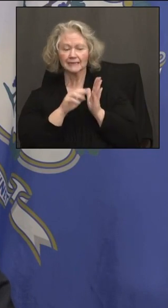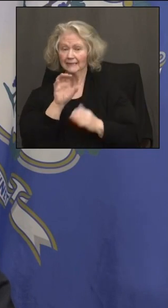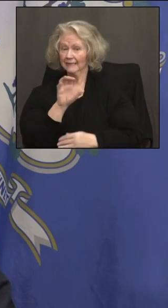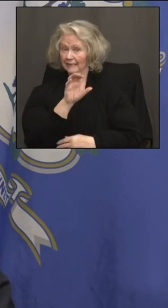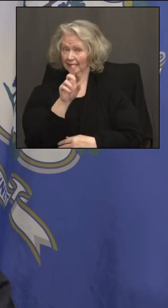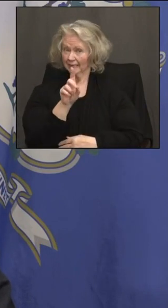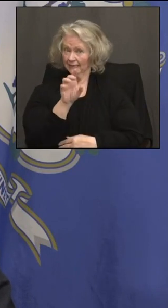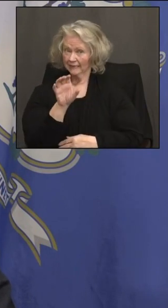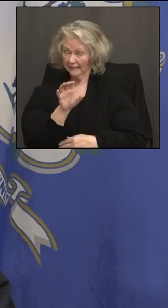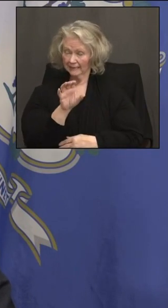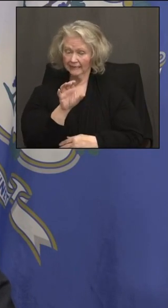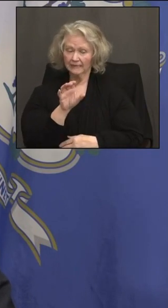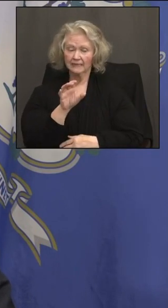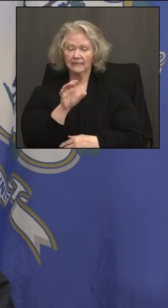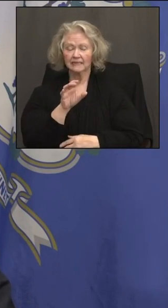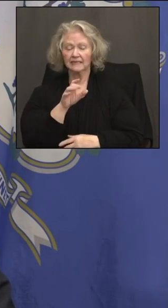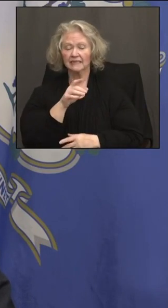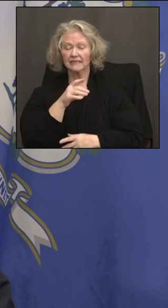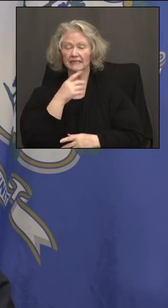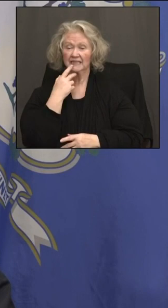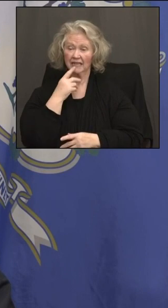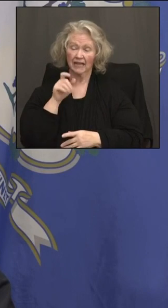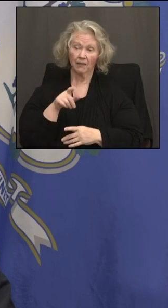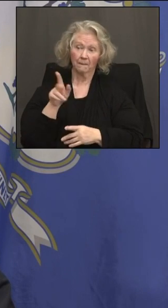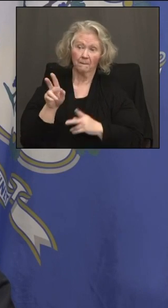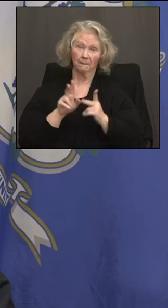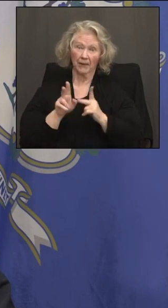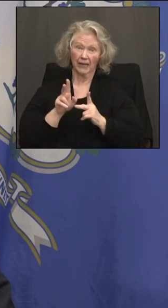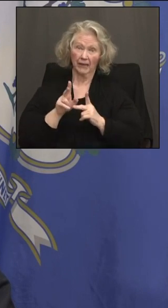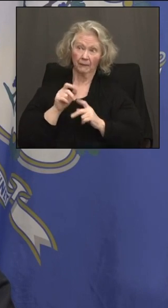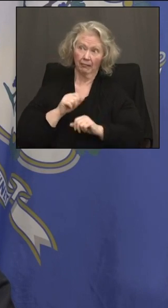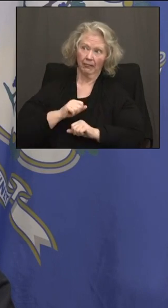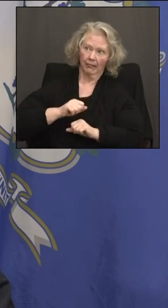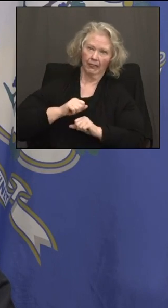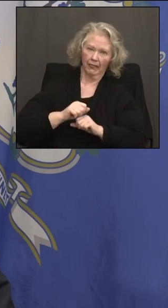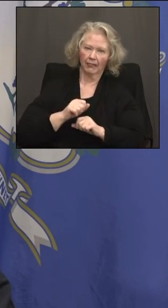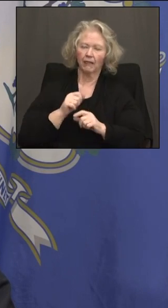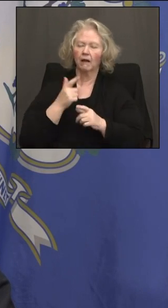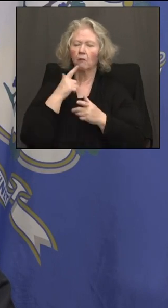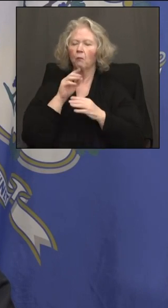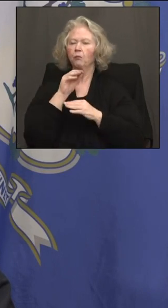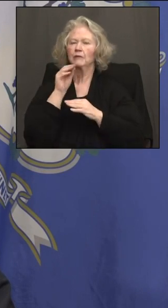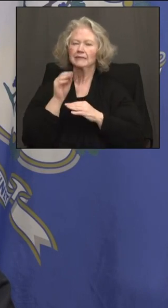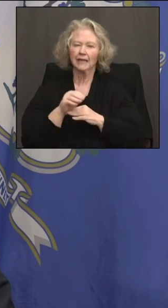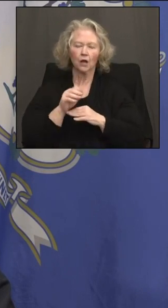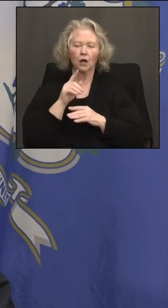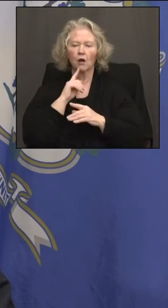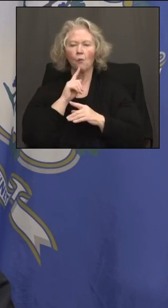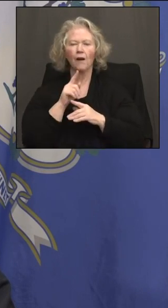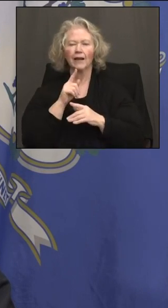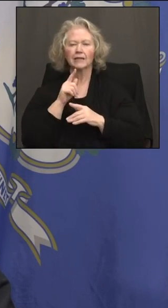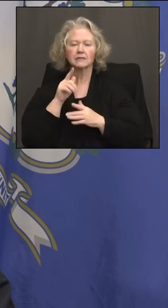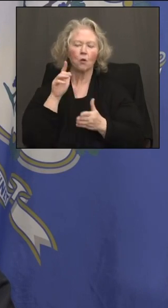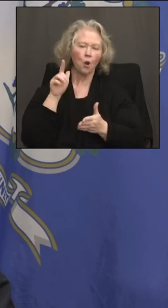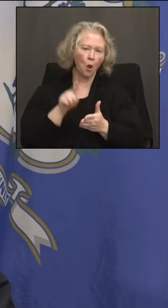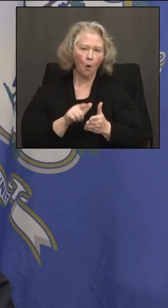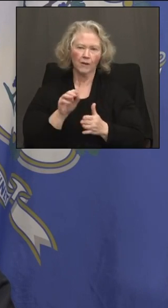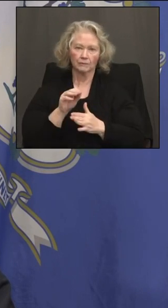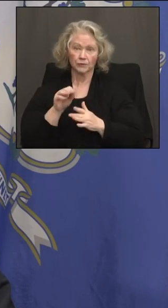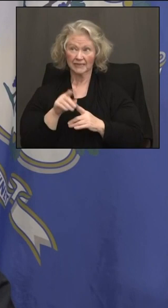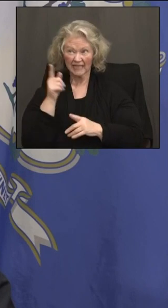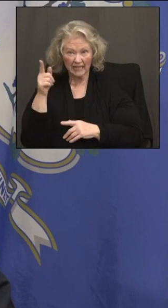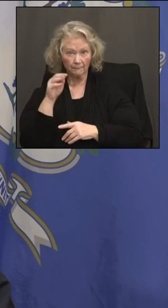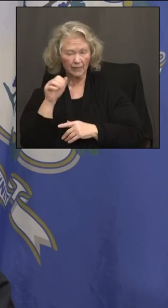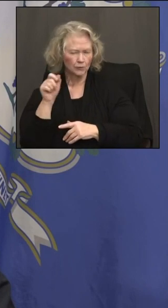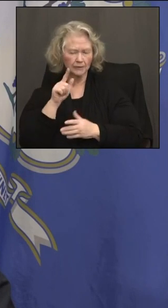rates like vaccine hesitancy in states and that Massachusetts is the lowest. Do you know what our rate is in